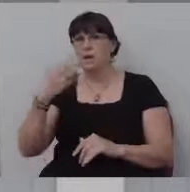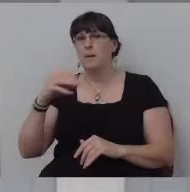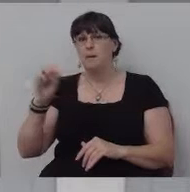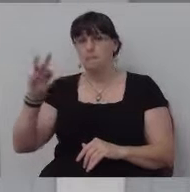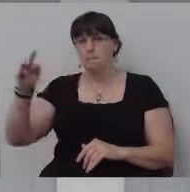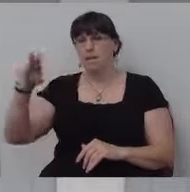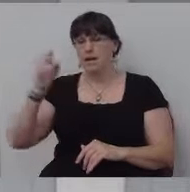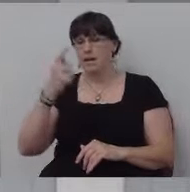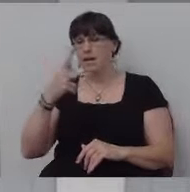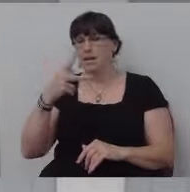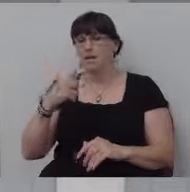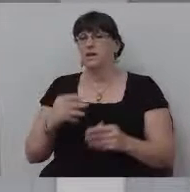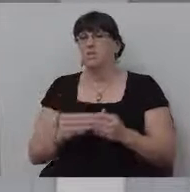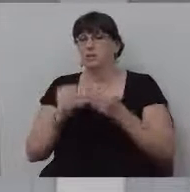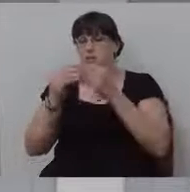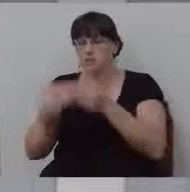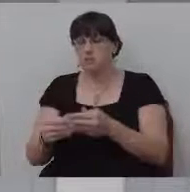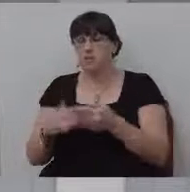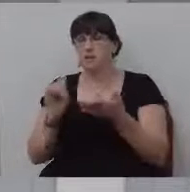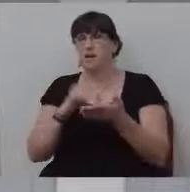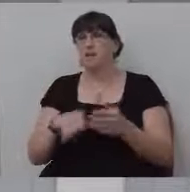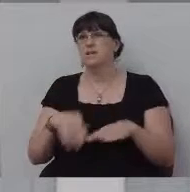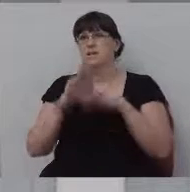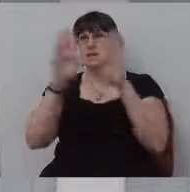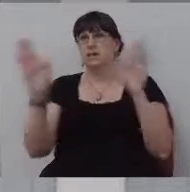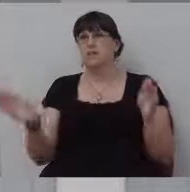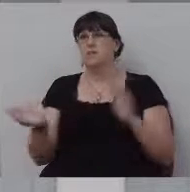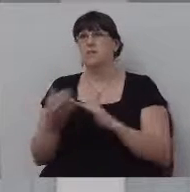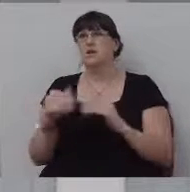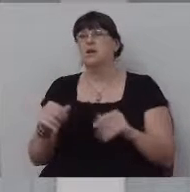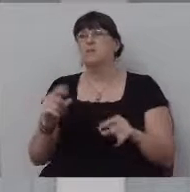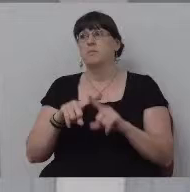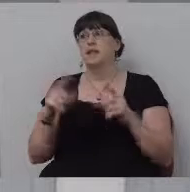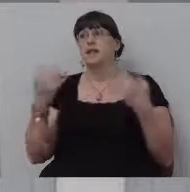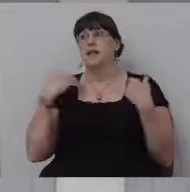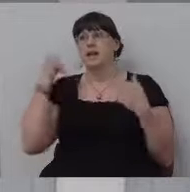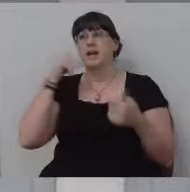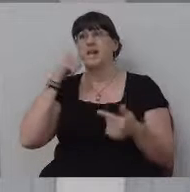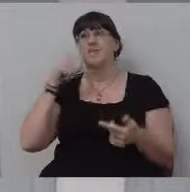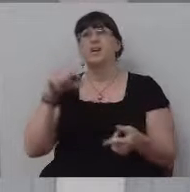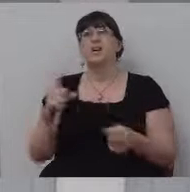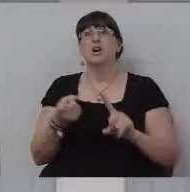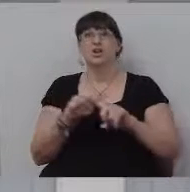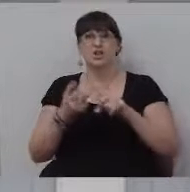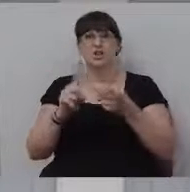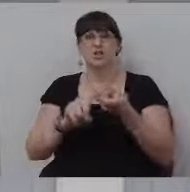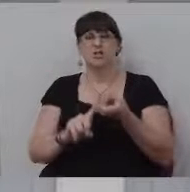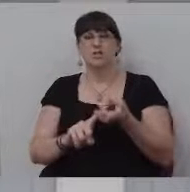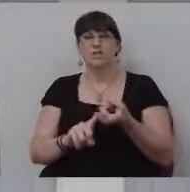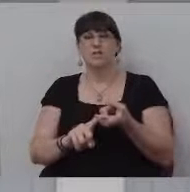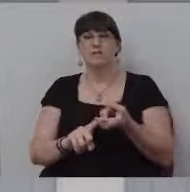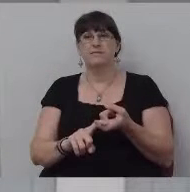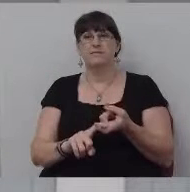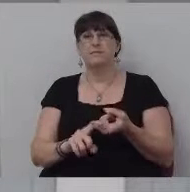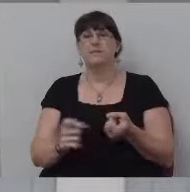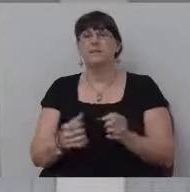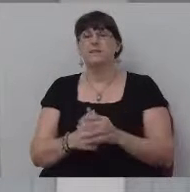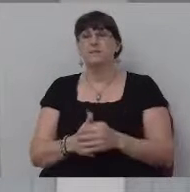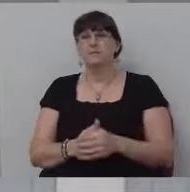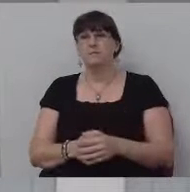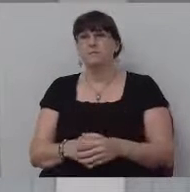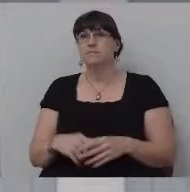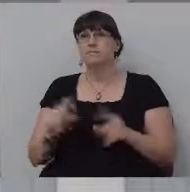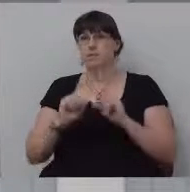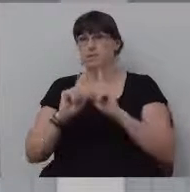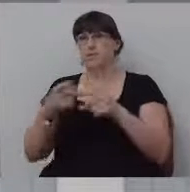morning to make sure I get to church. Sunday morning is not a problem. But I got a girlfriend. I want to go see her sometimes, too. And I got a life. You know, I go to